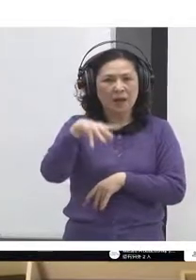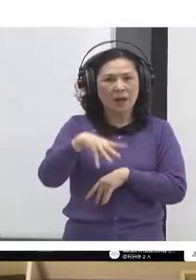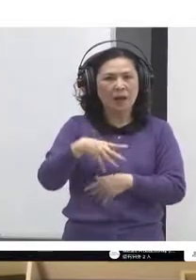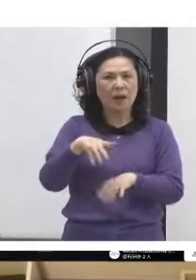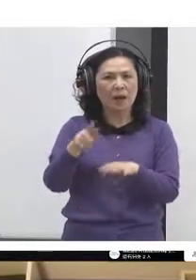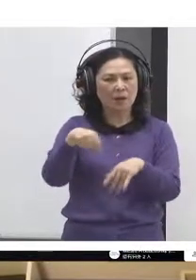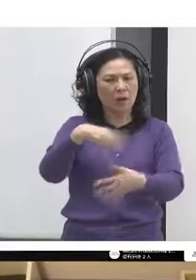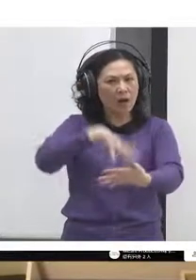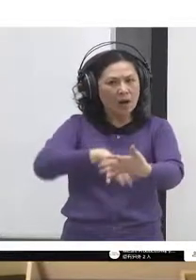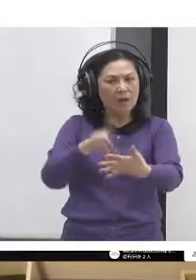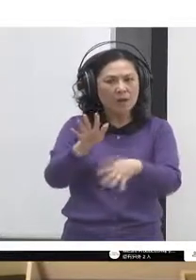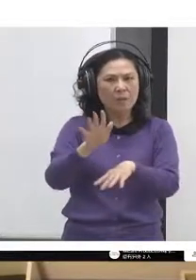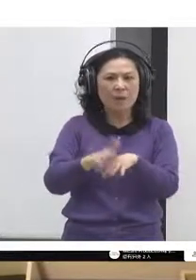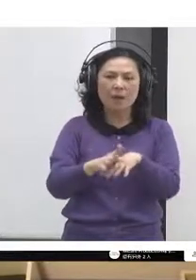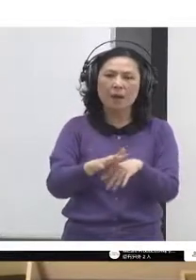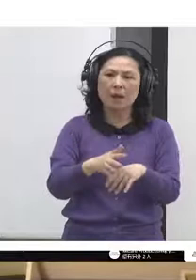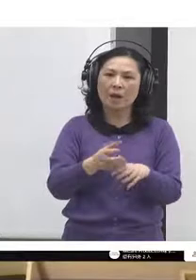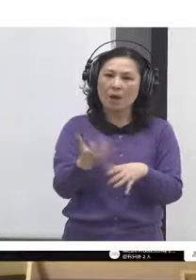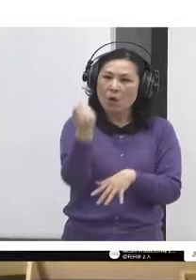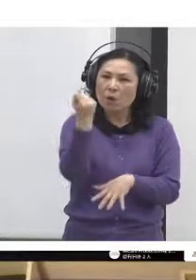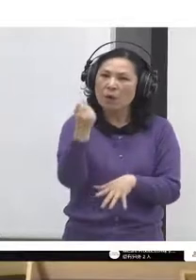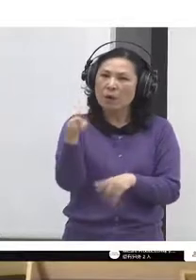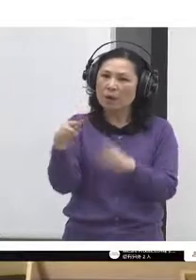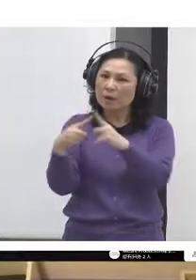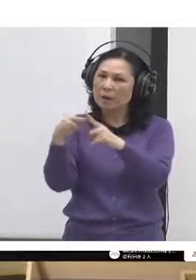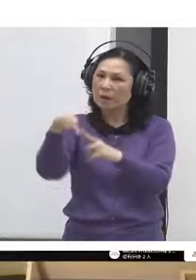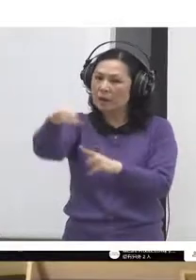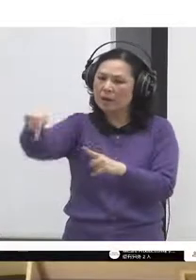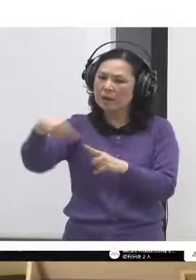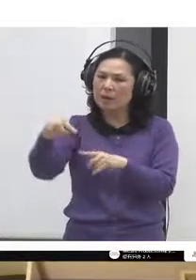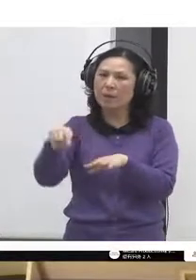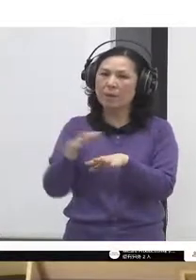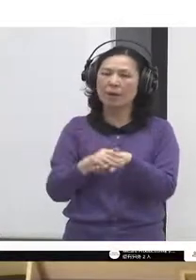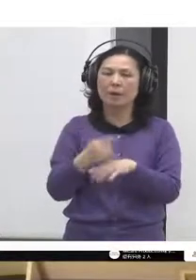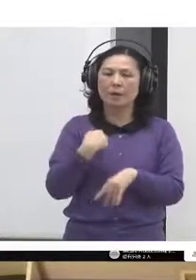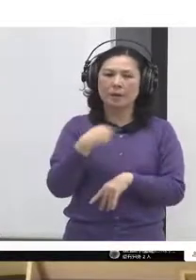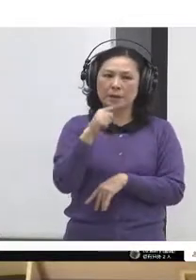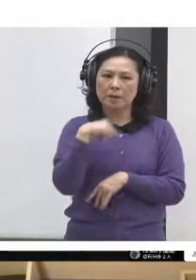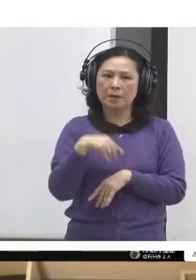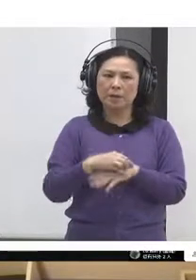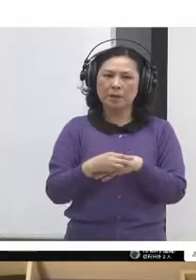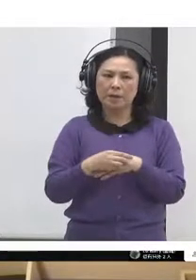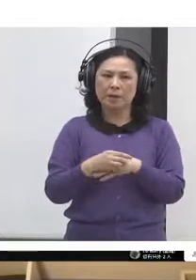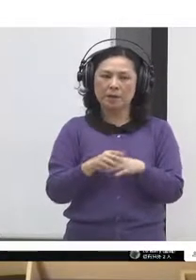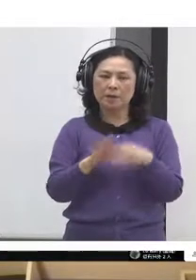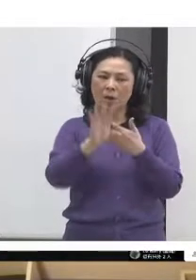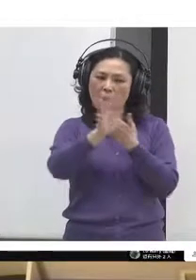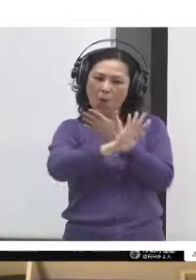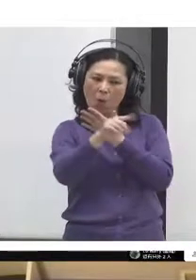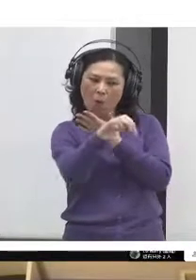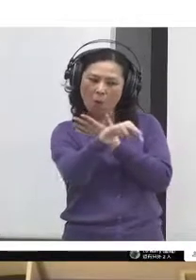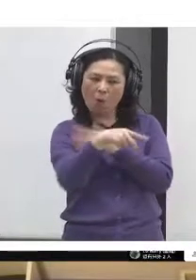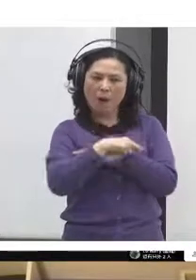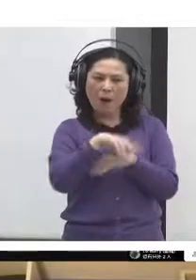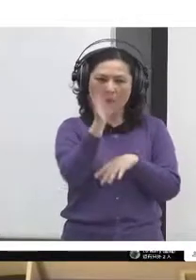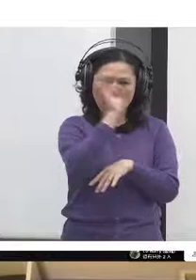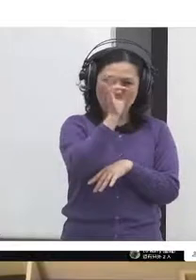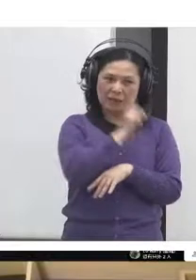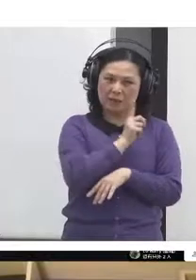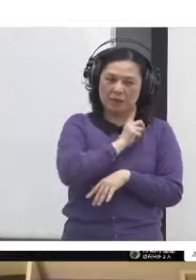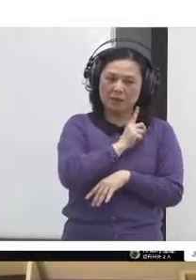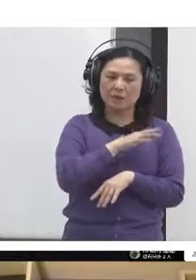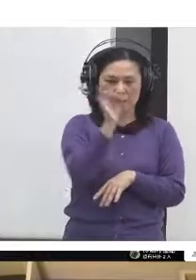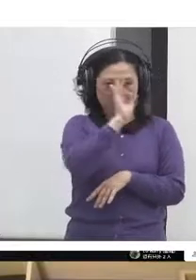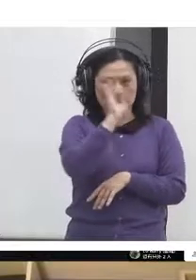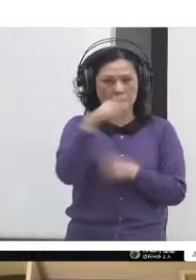facilitate is that instead of doing that, we're looking to ourselves on all of these deliberative processes where people come together